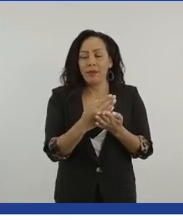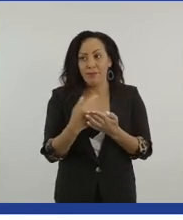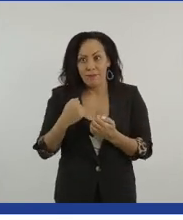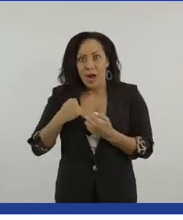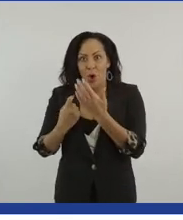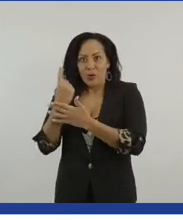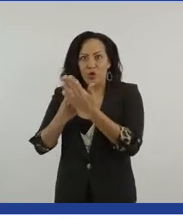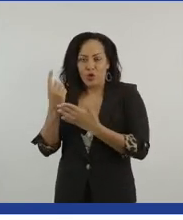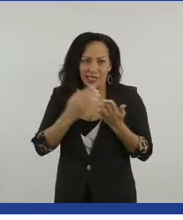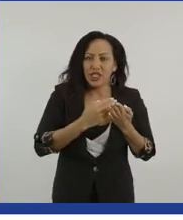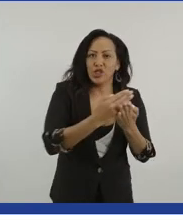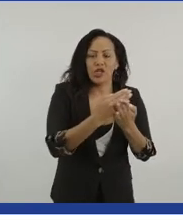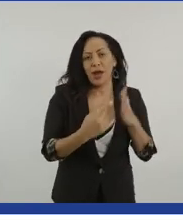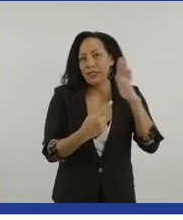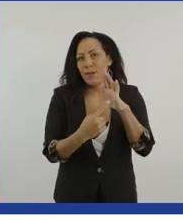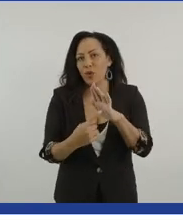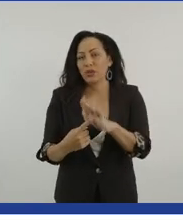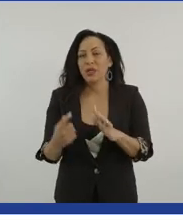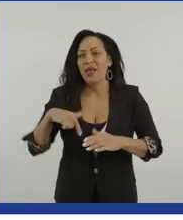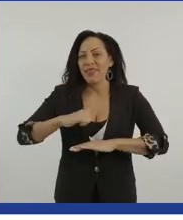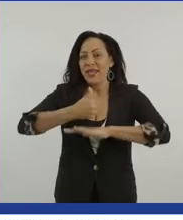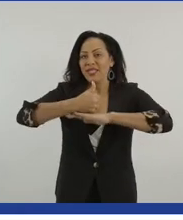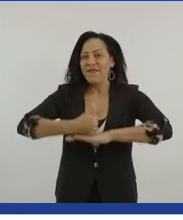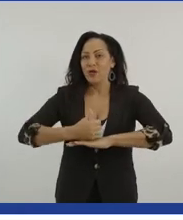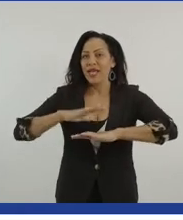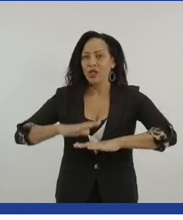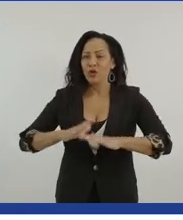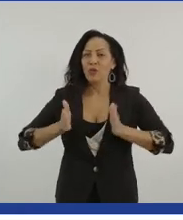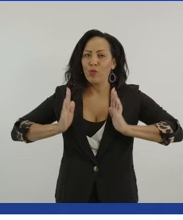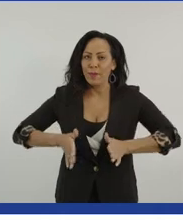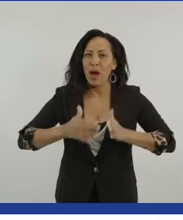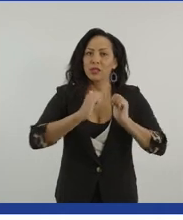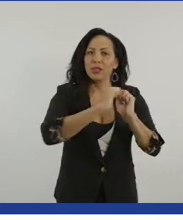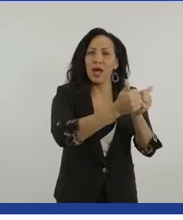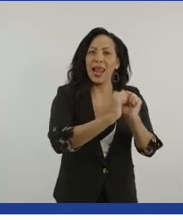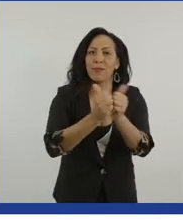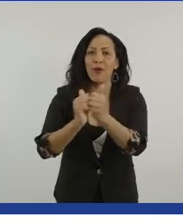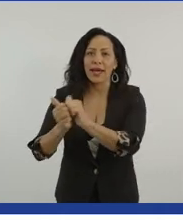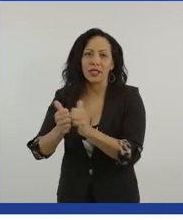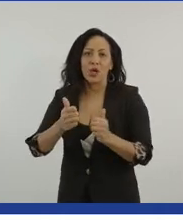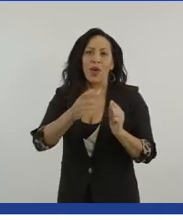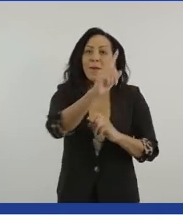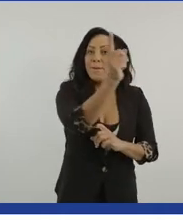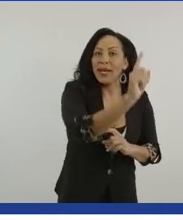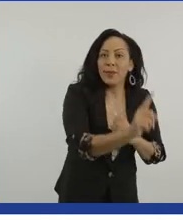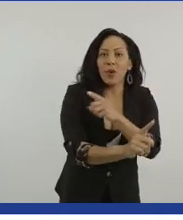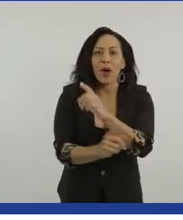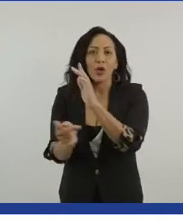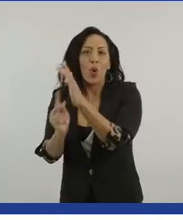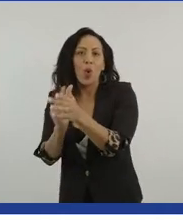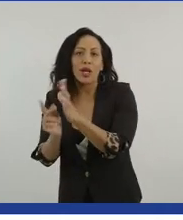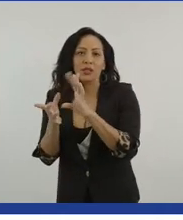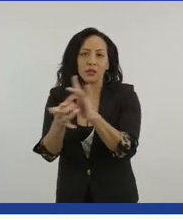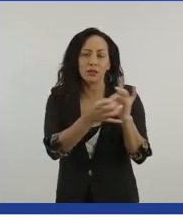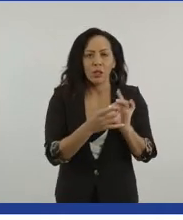as a, as a foundation, it's, it's, it's really important that we collaborate with, with other people and organizations for the greater good. Cause we